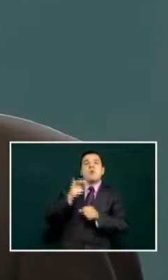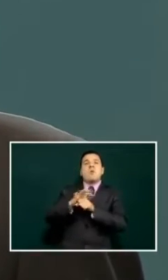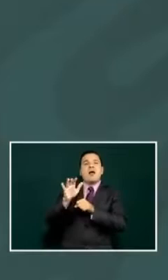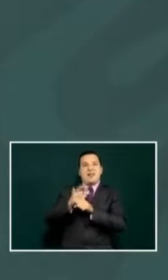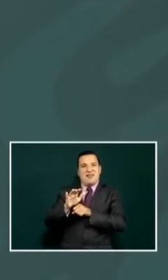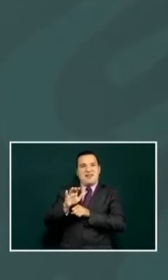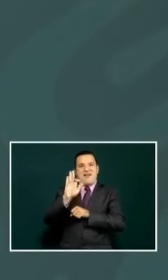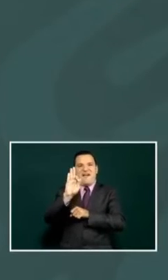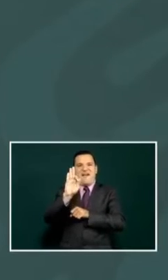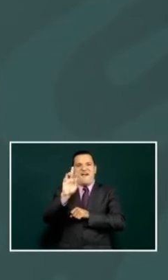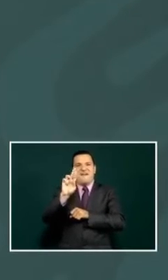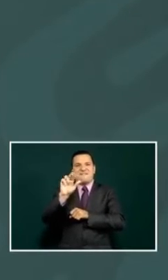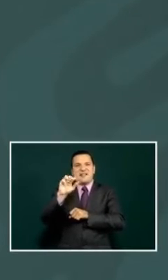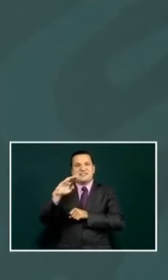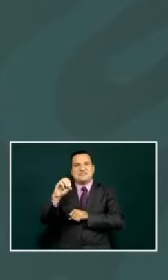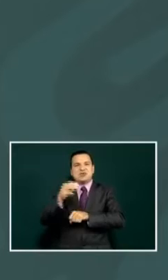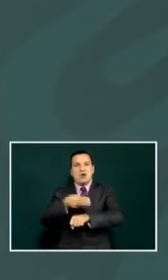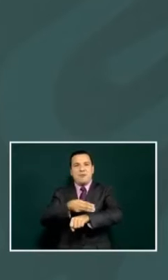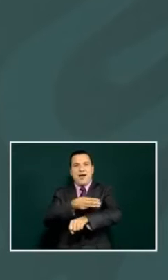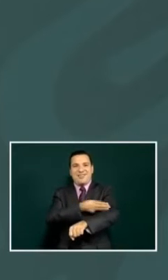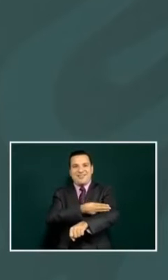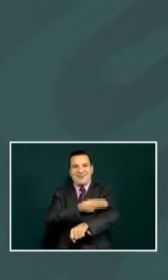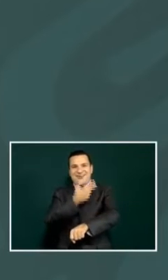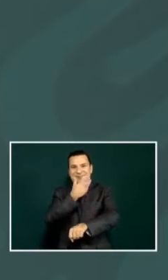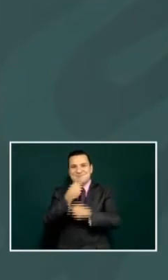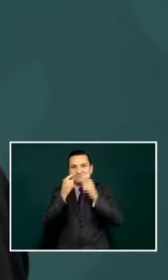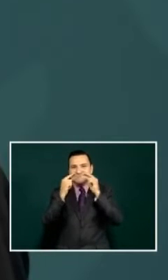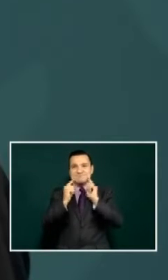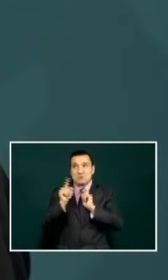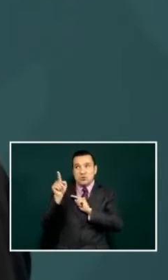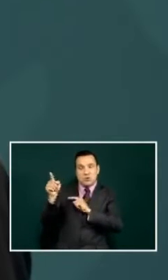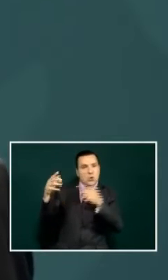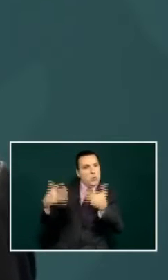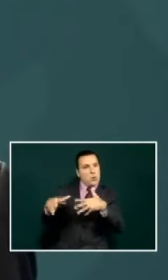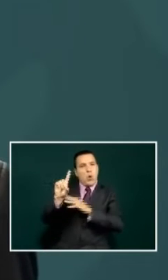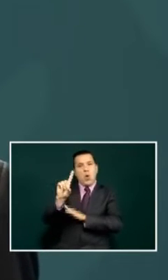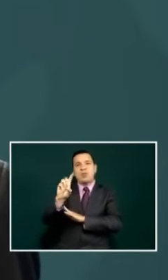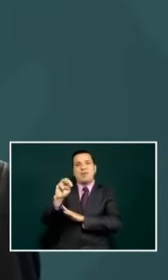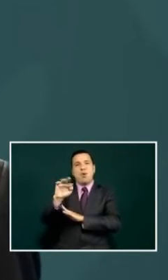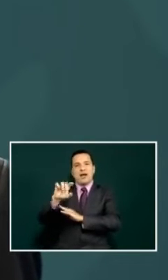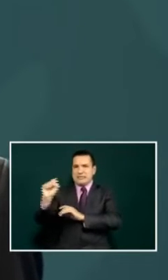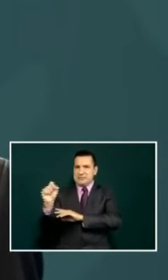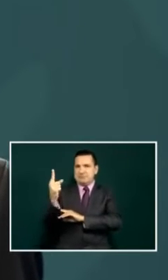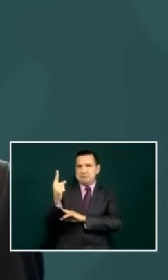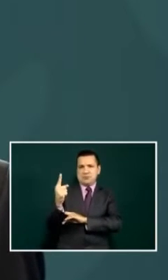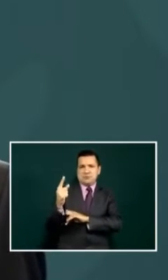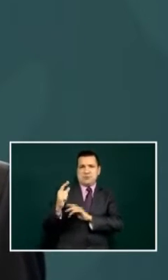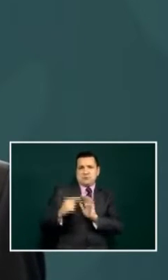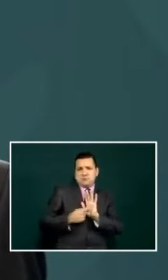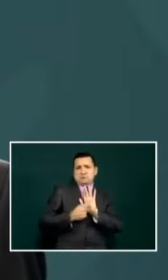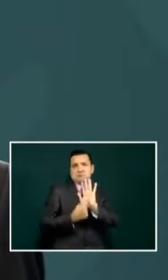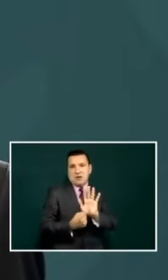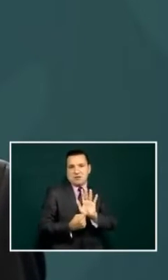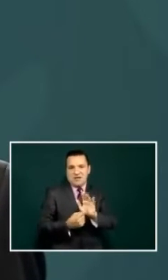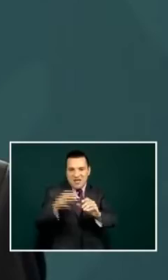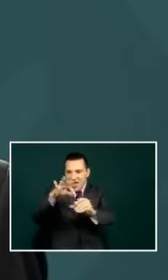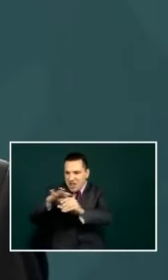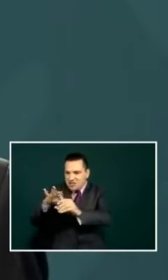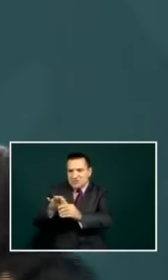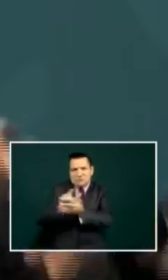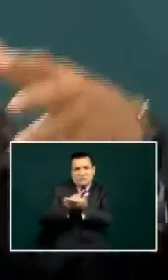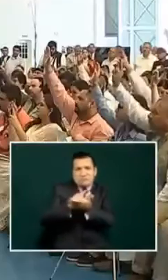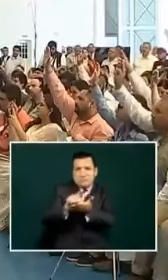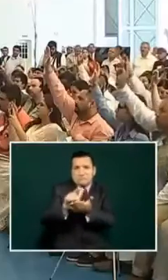of Lilial and Madero the apostle of democracy that